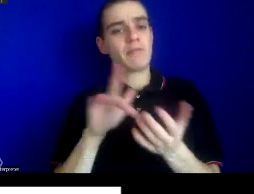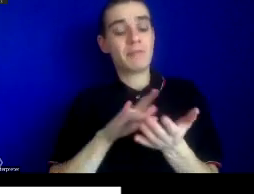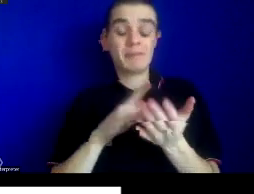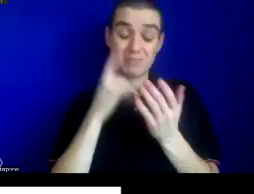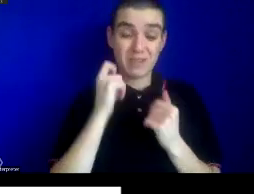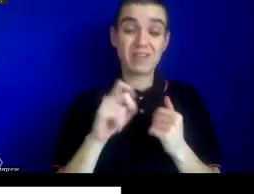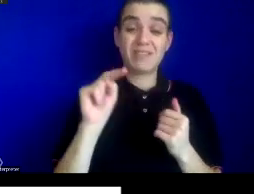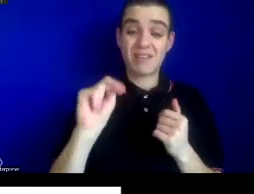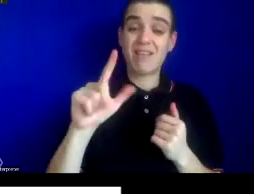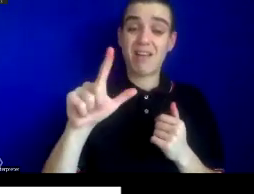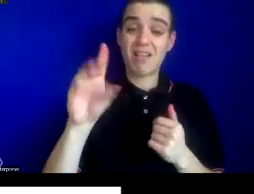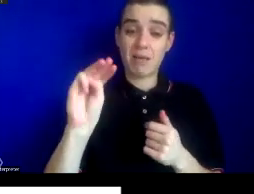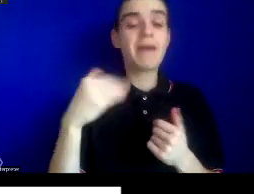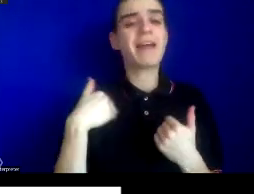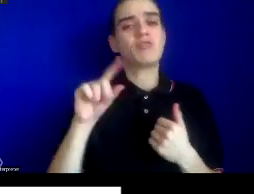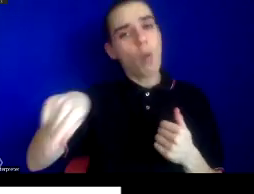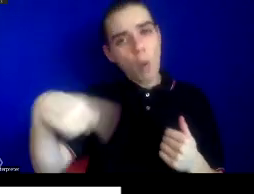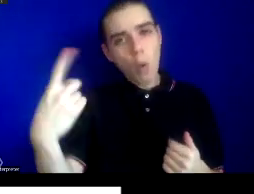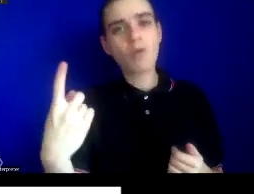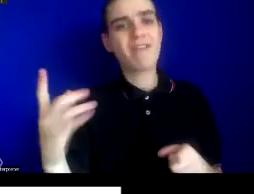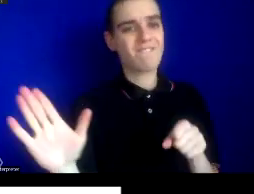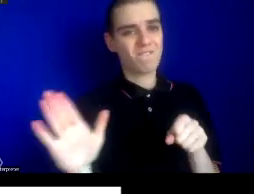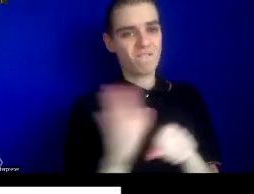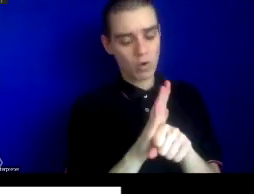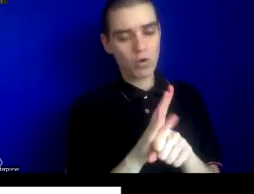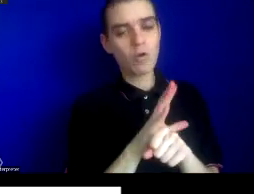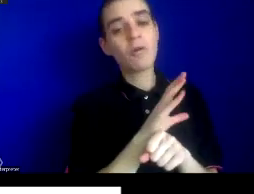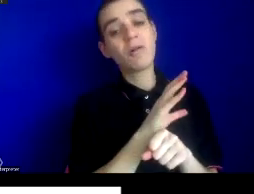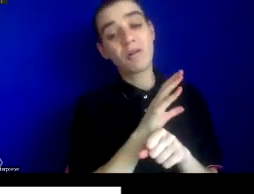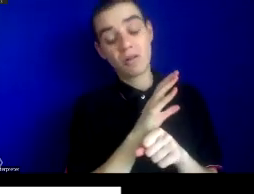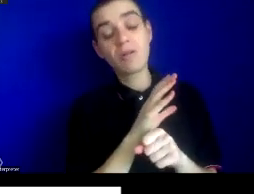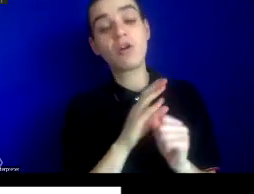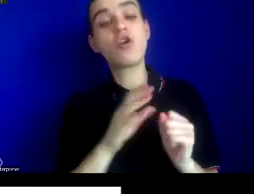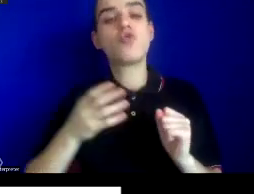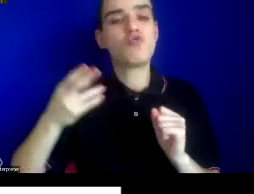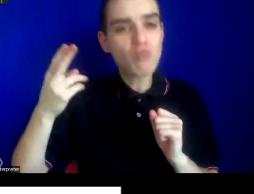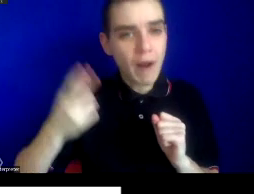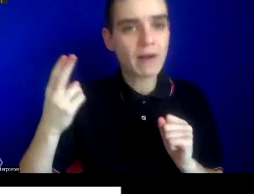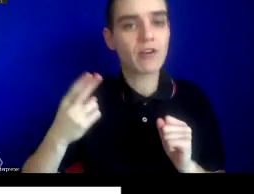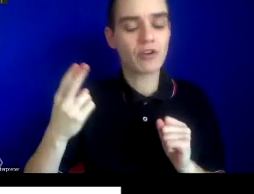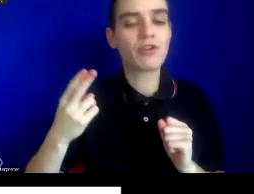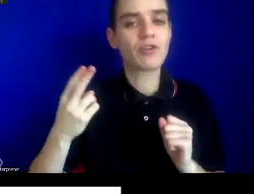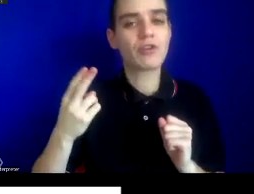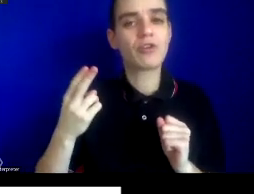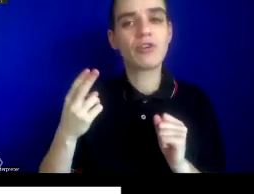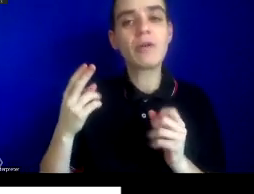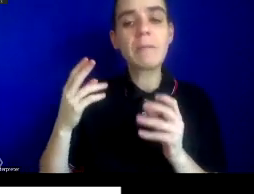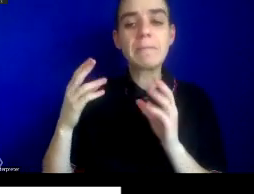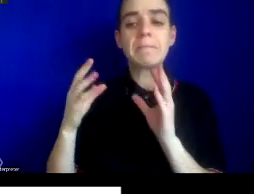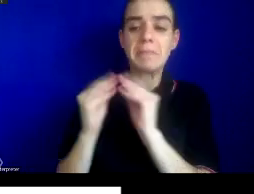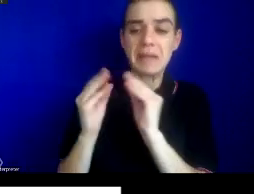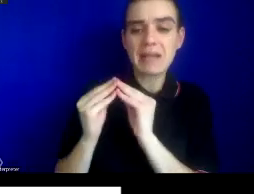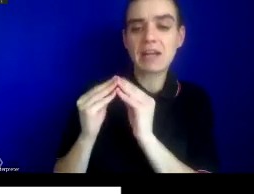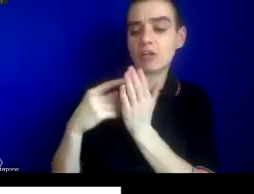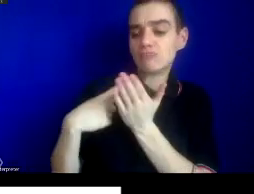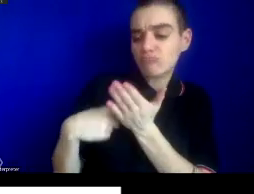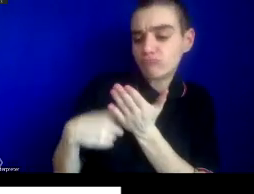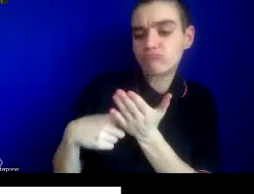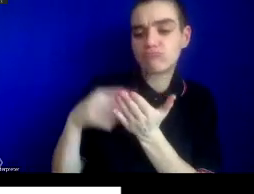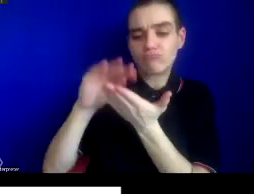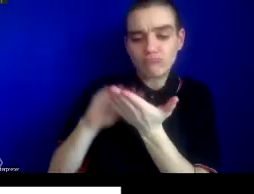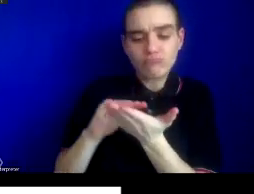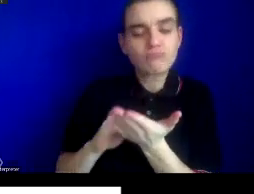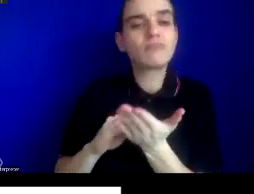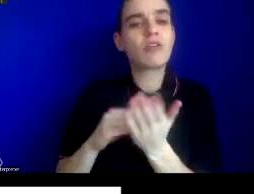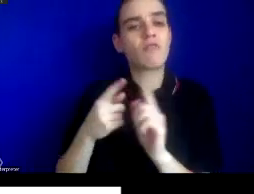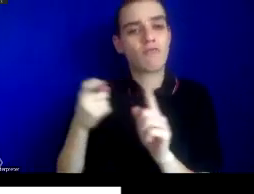one of the only full and complete records of the meetings, minutes, and proceedings of the International Sanitary Conferences